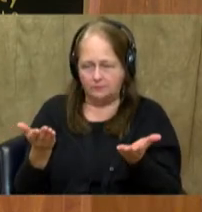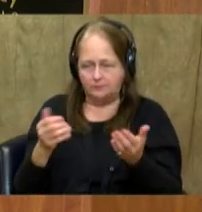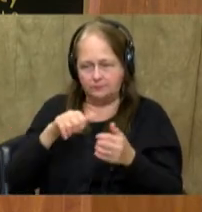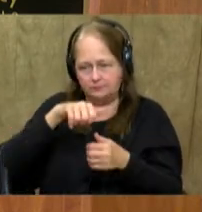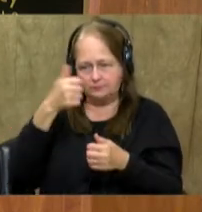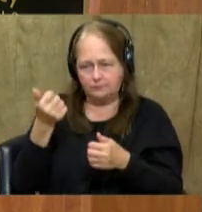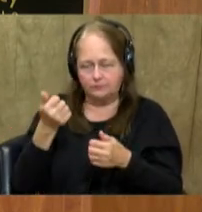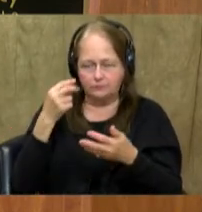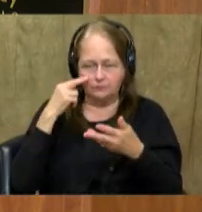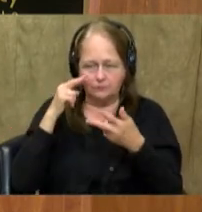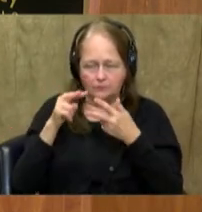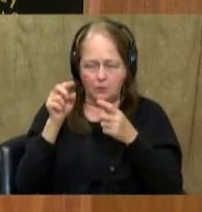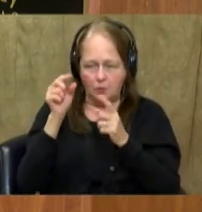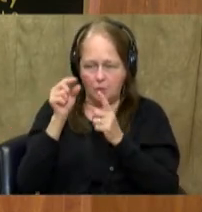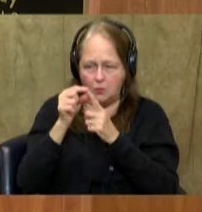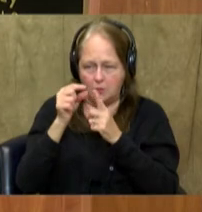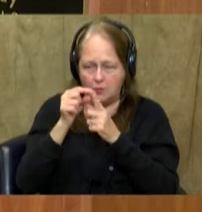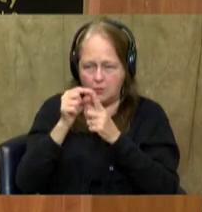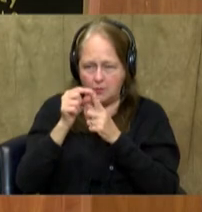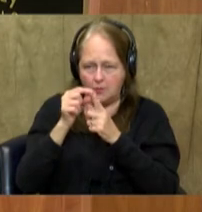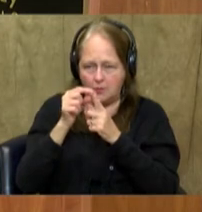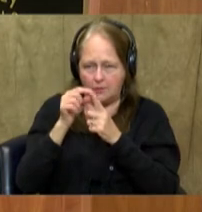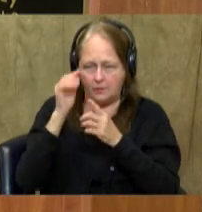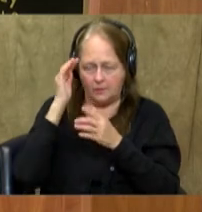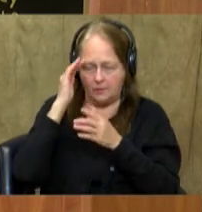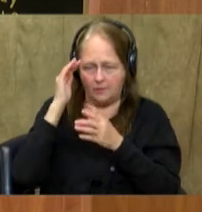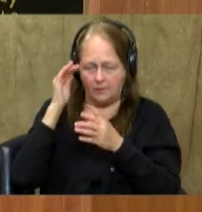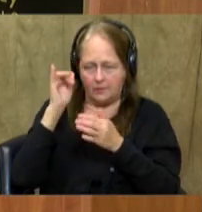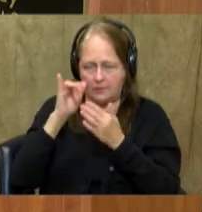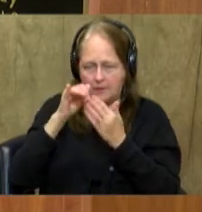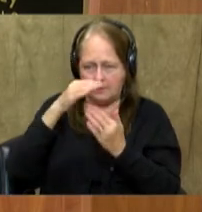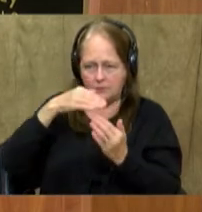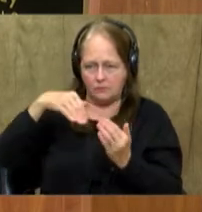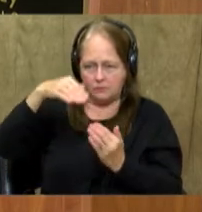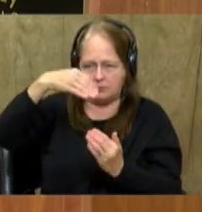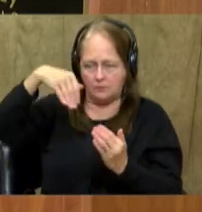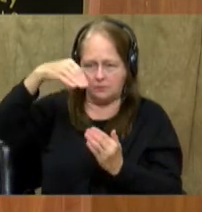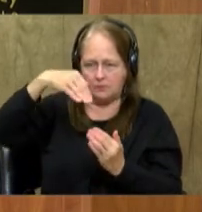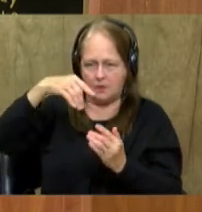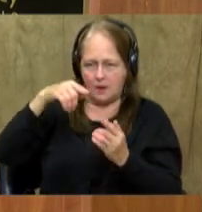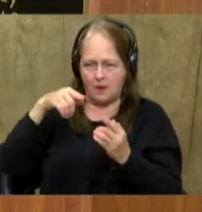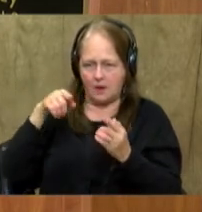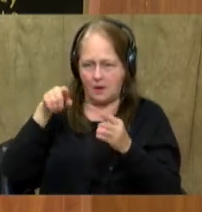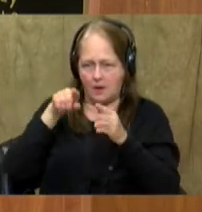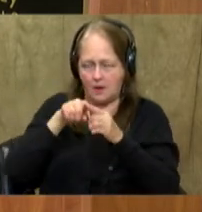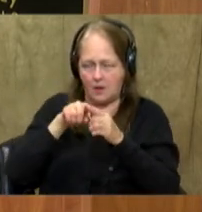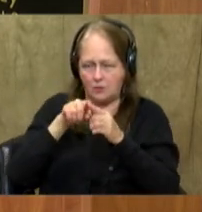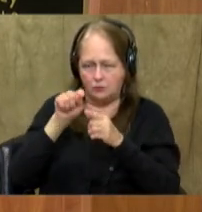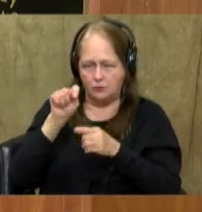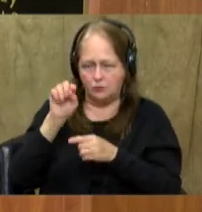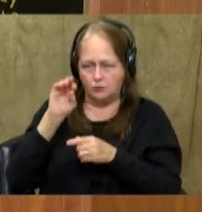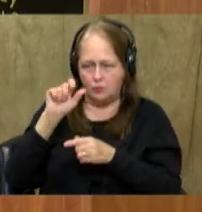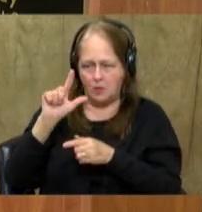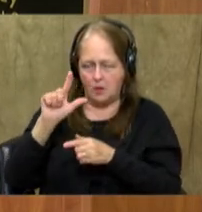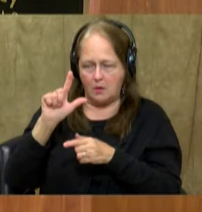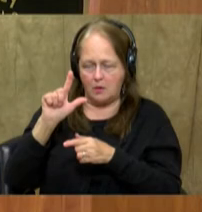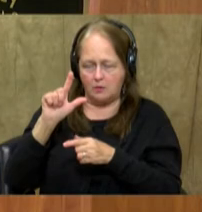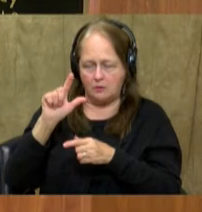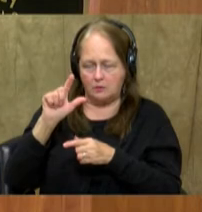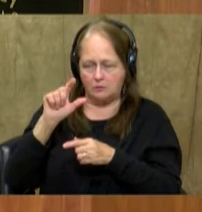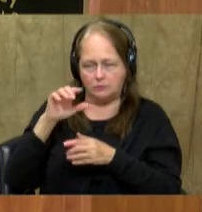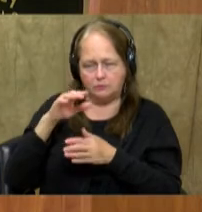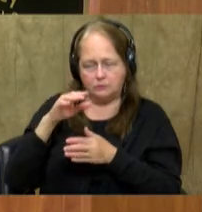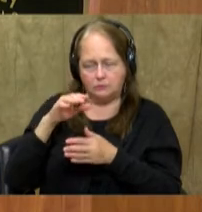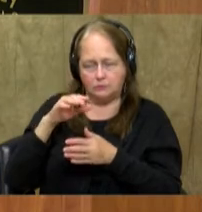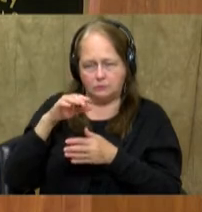Another visual vocabulary word to know for this region is cyclone, and a cyclone is a tropical storm in the Indian